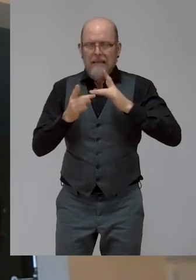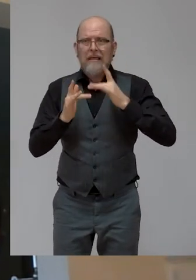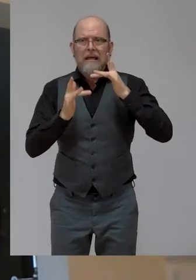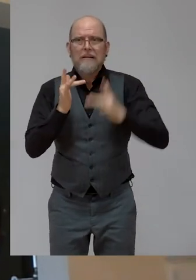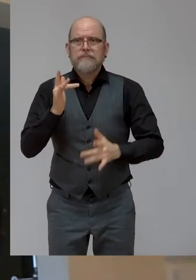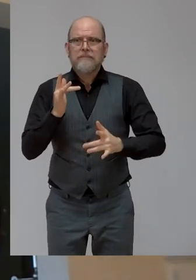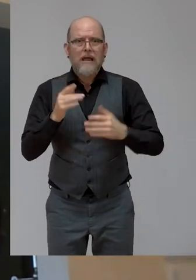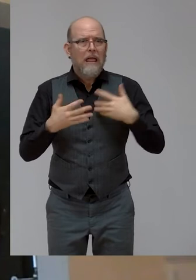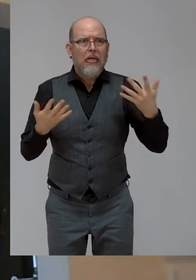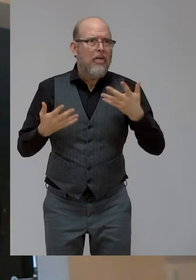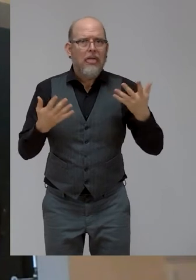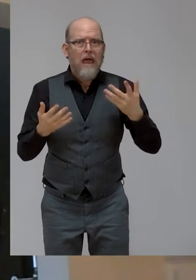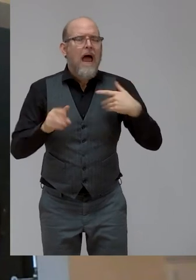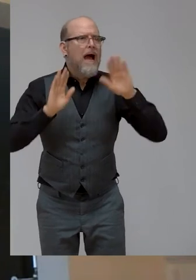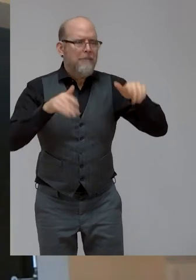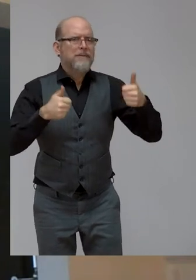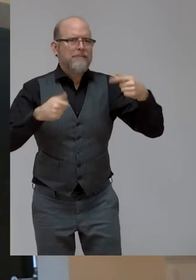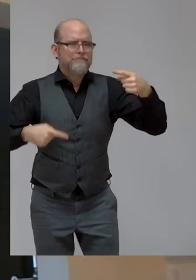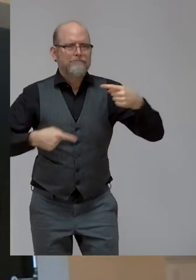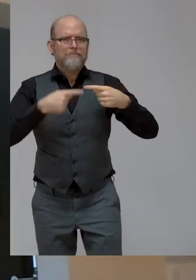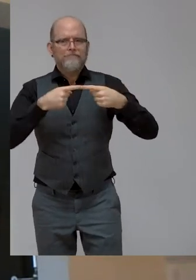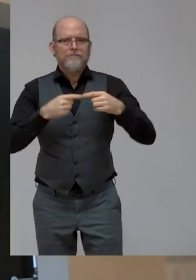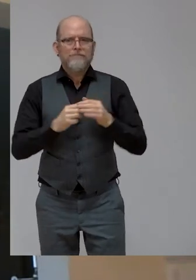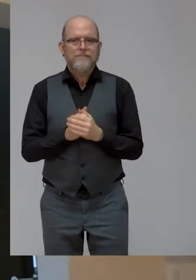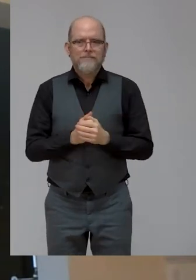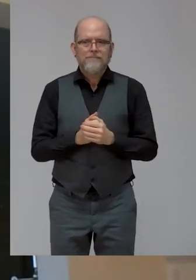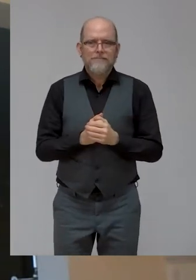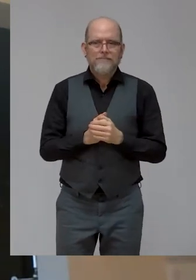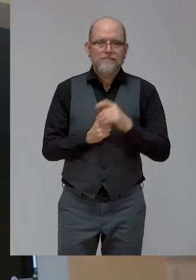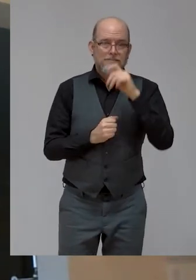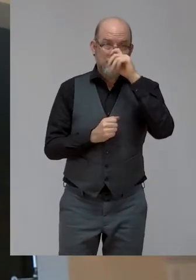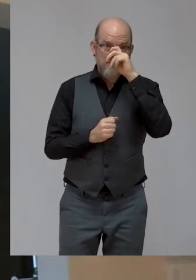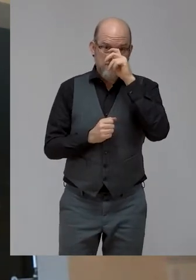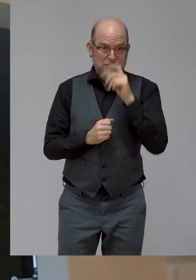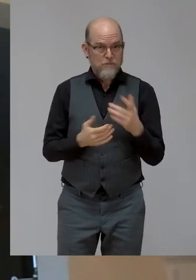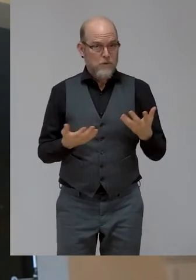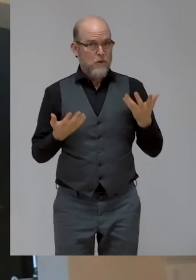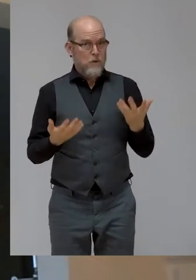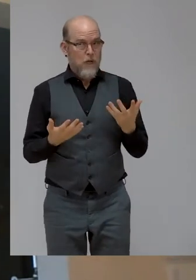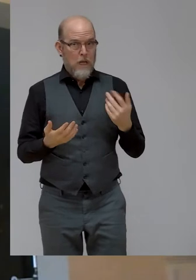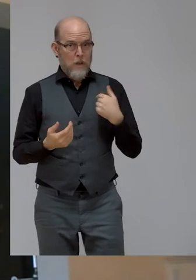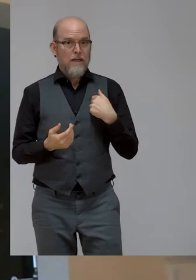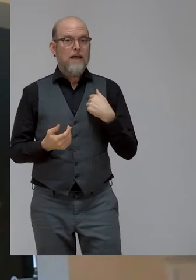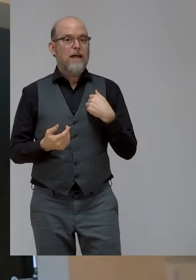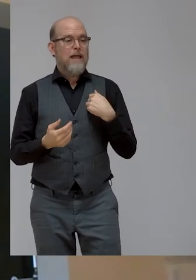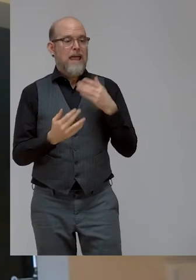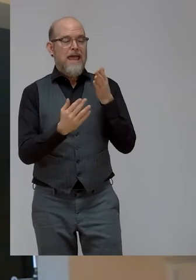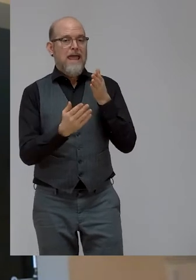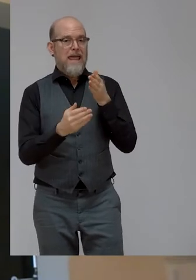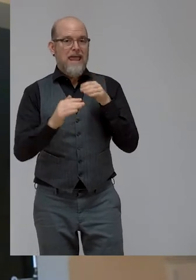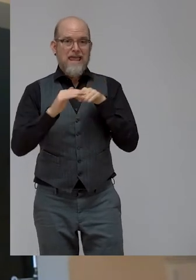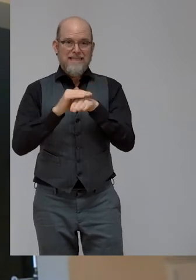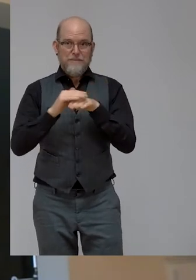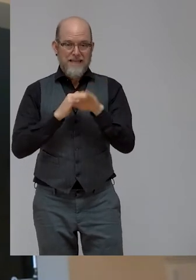in terms of looking at access to accessible ICT, we really need to look at how